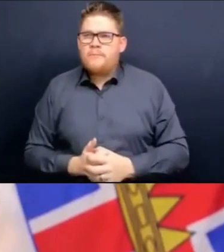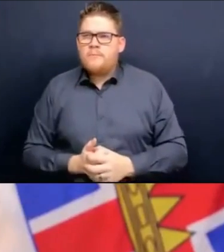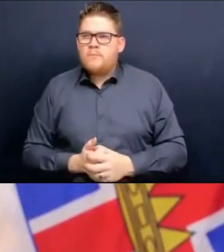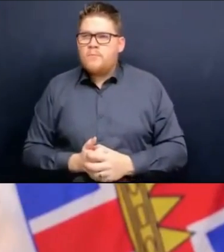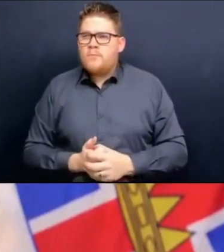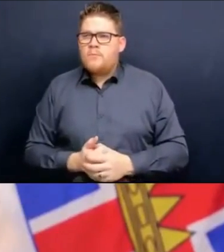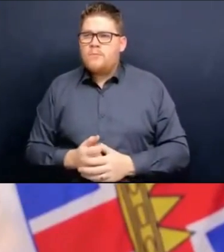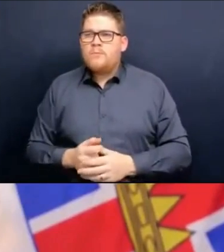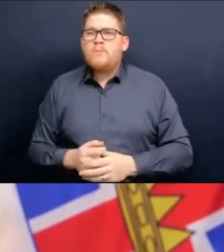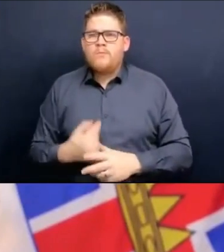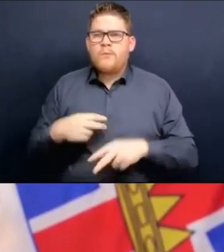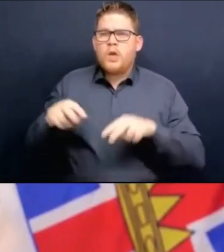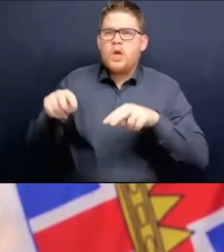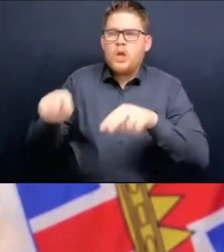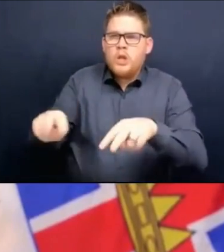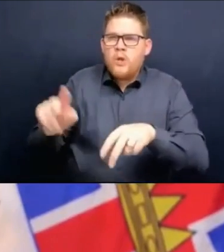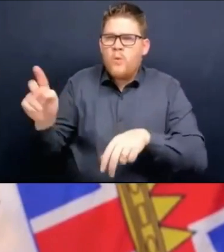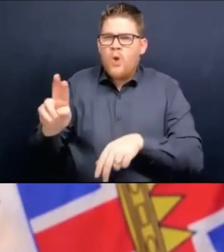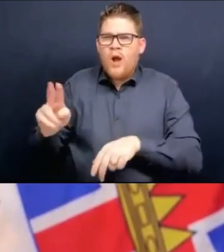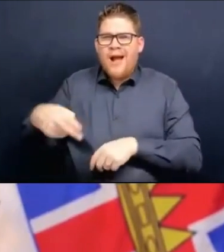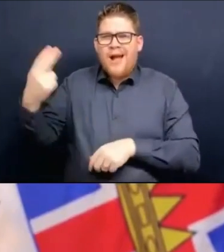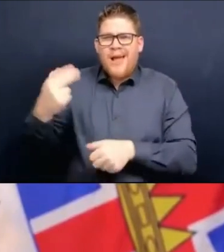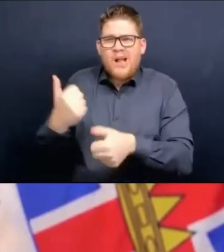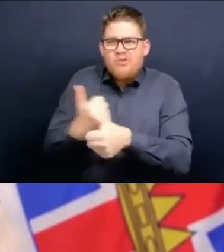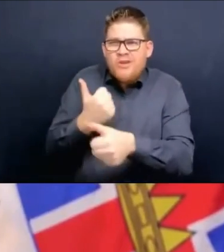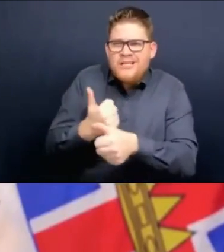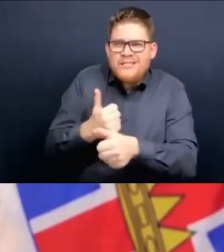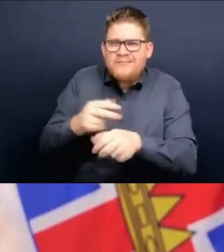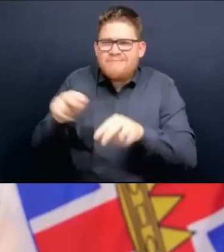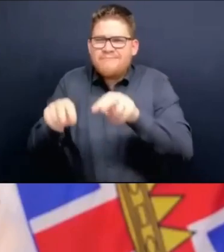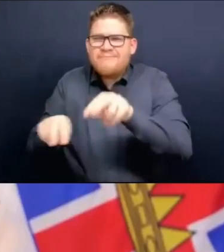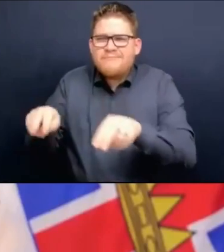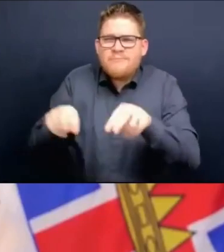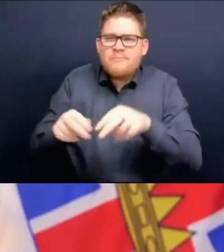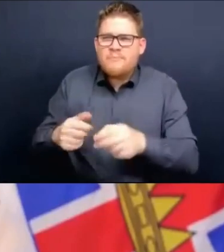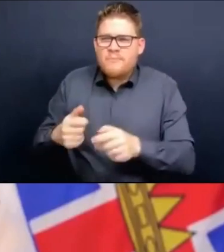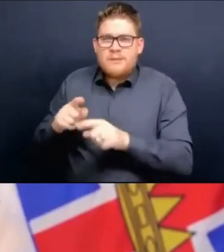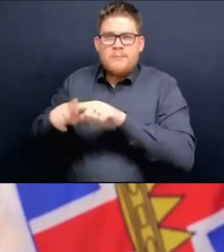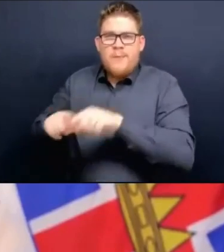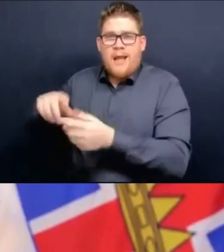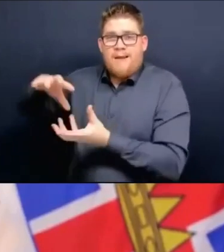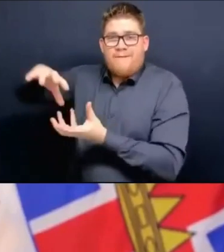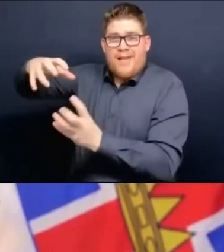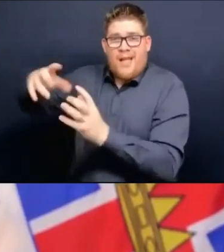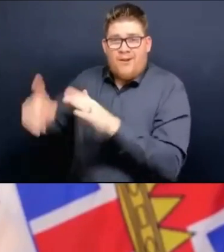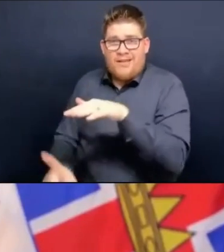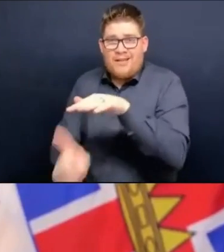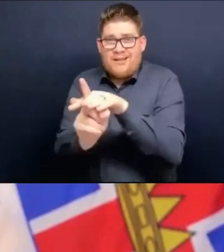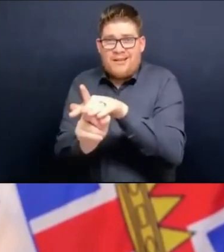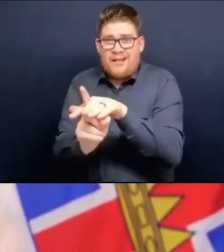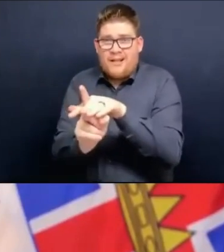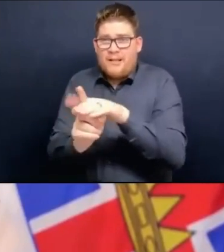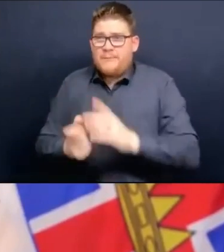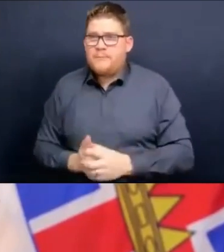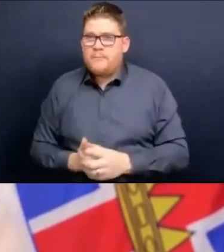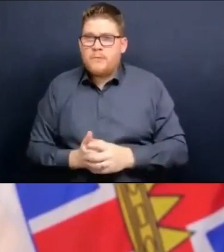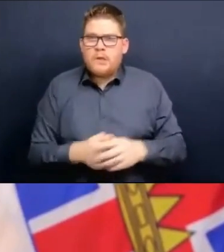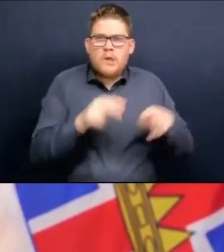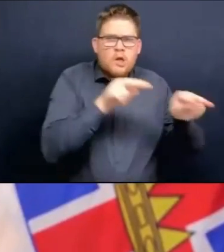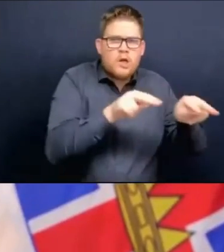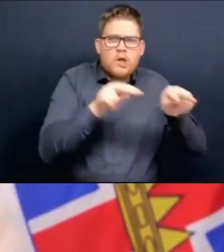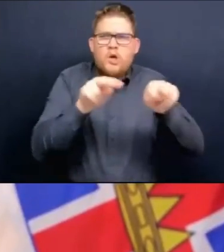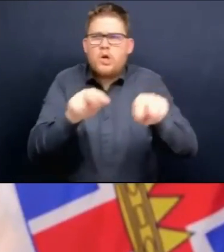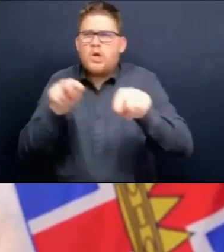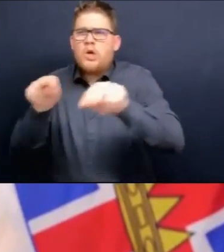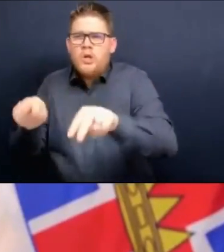time, given what variants we're seeing? So we will be really focusing on our surveillance systems, on making sure we're continuing our